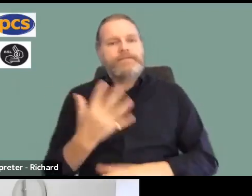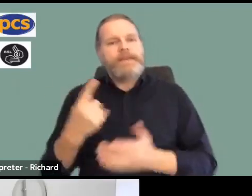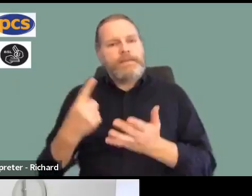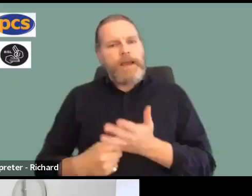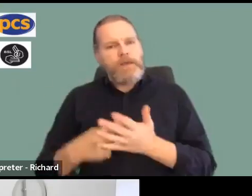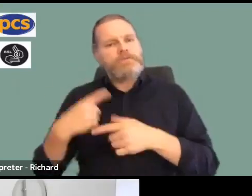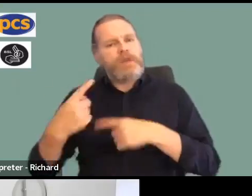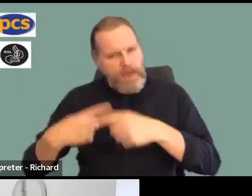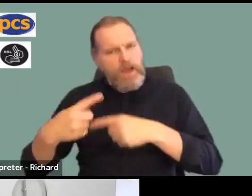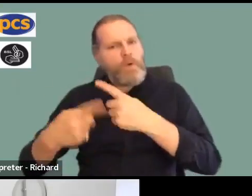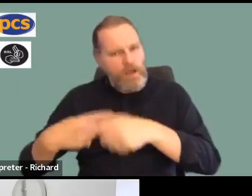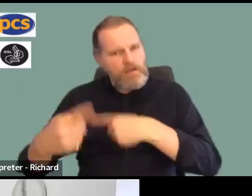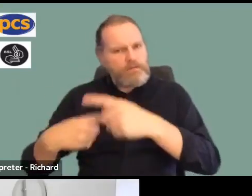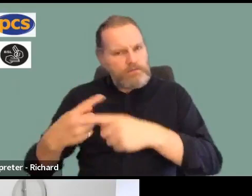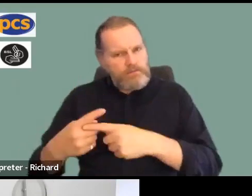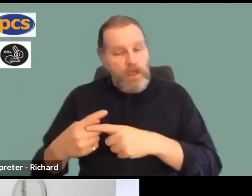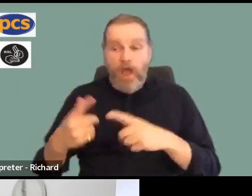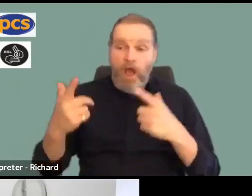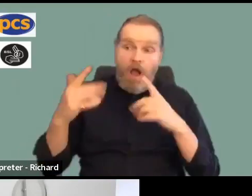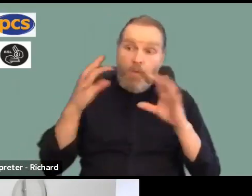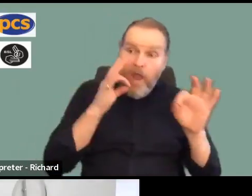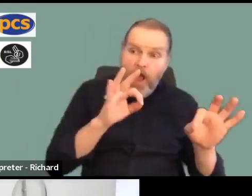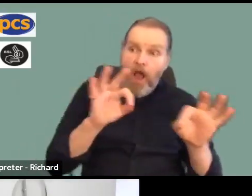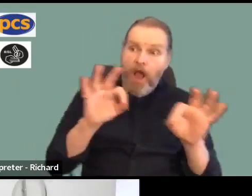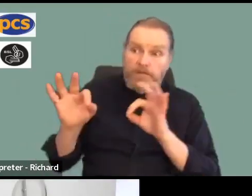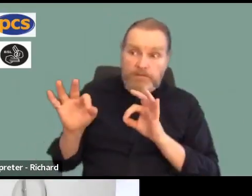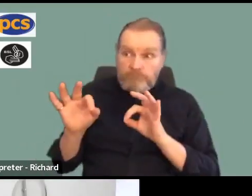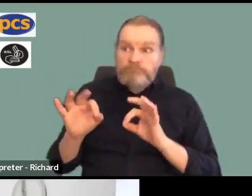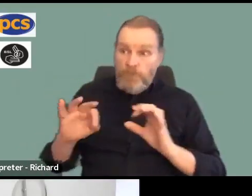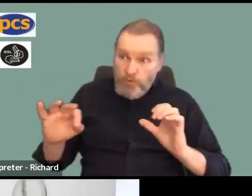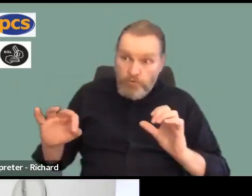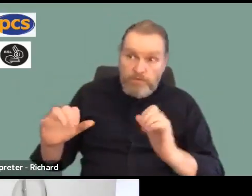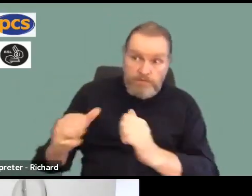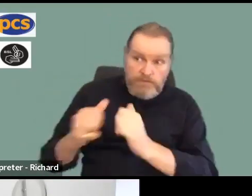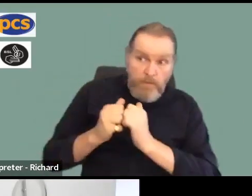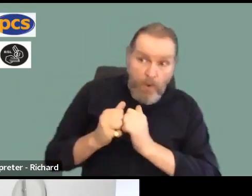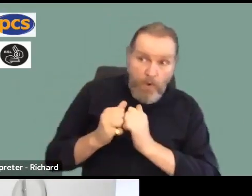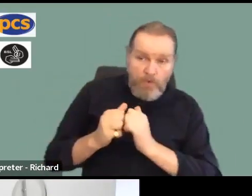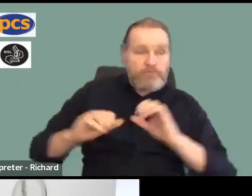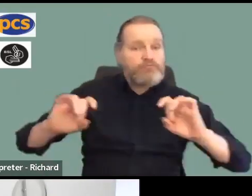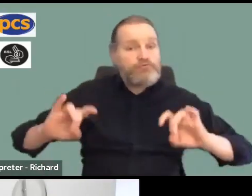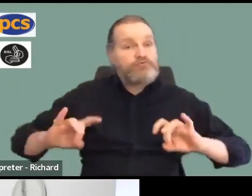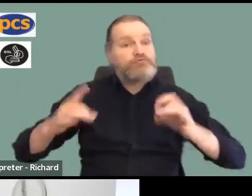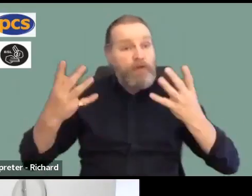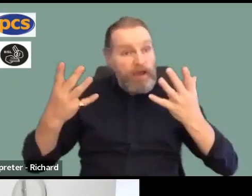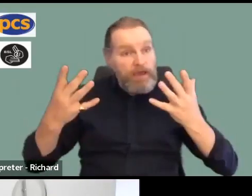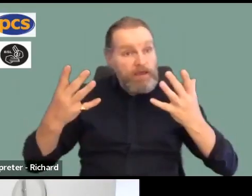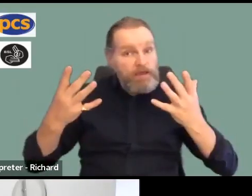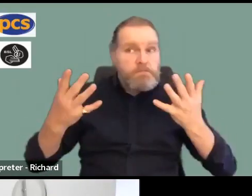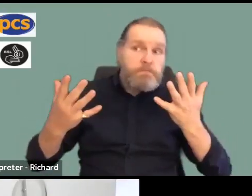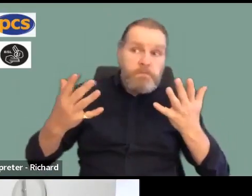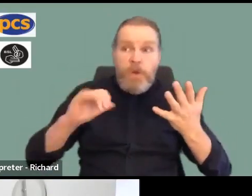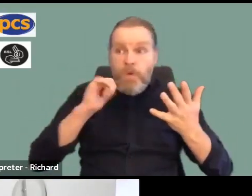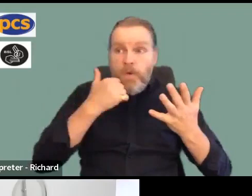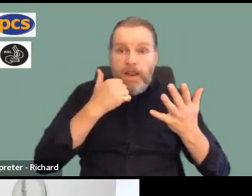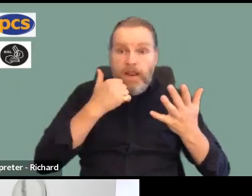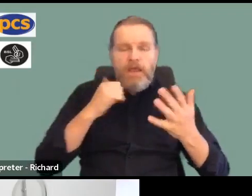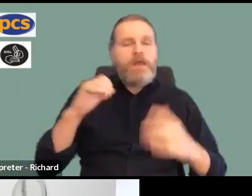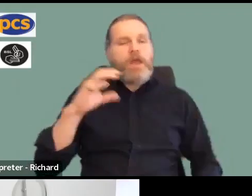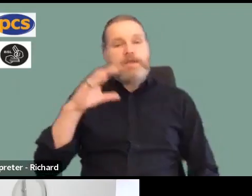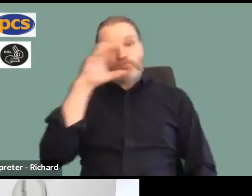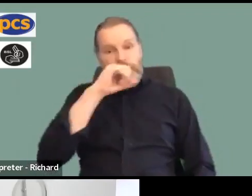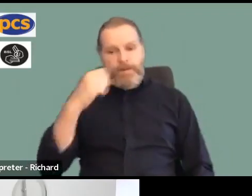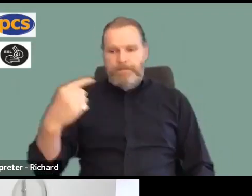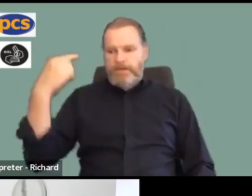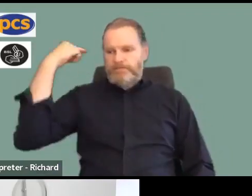would be prepared to support industrial action in the event that we made no headway to the government. Now, people will recall that at the time we did